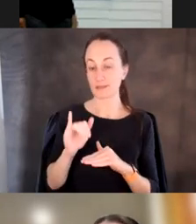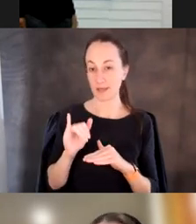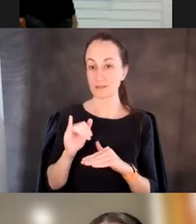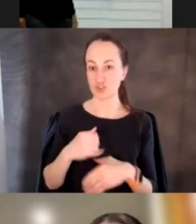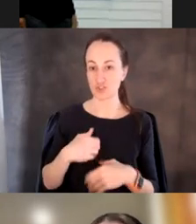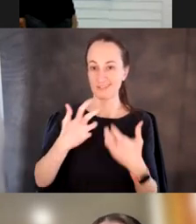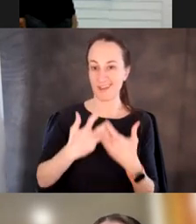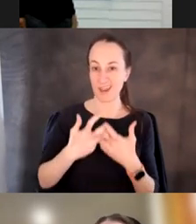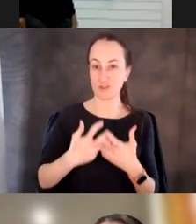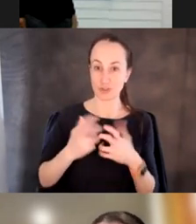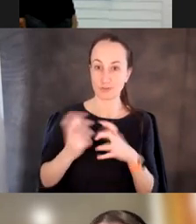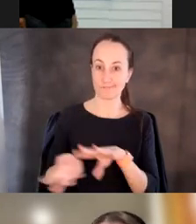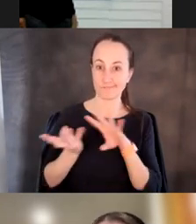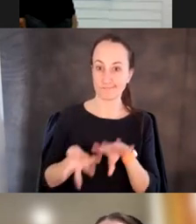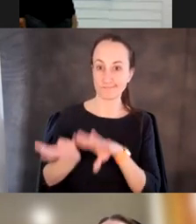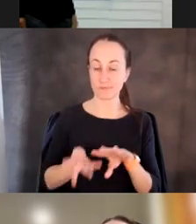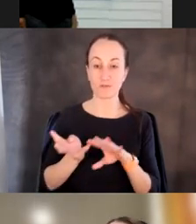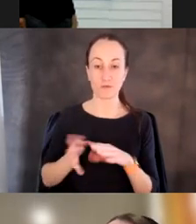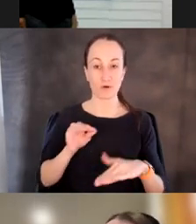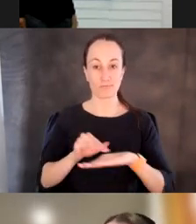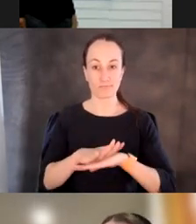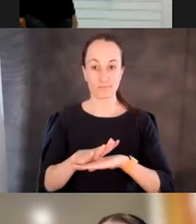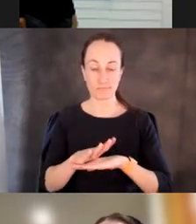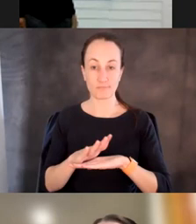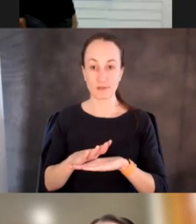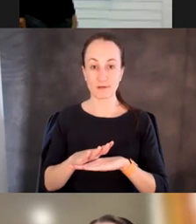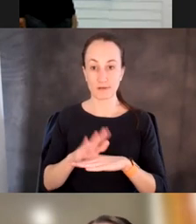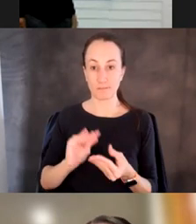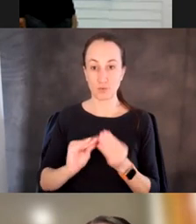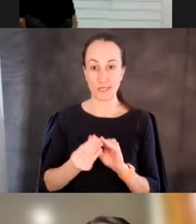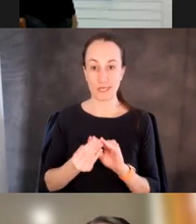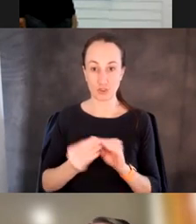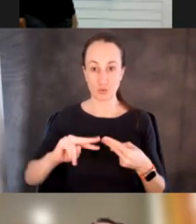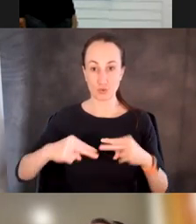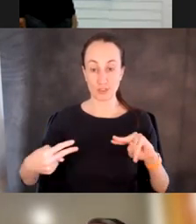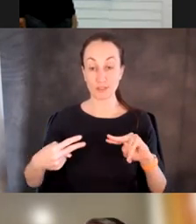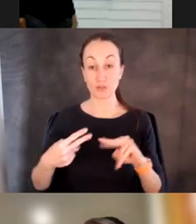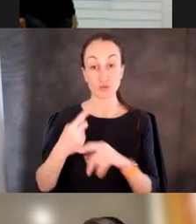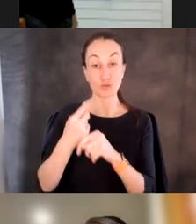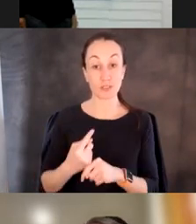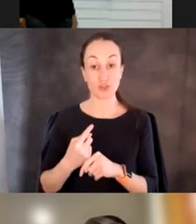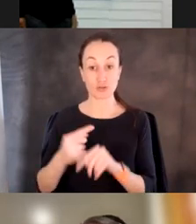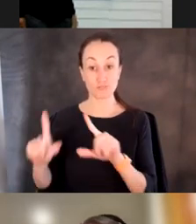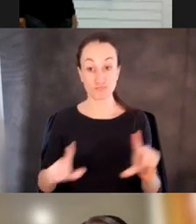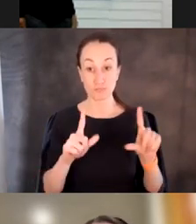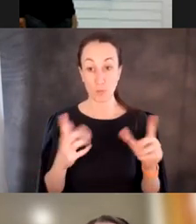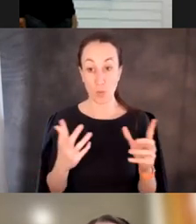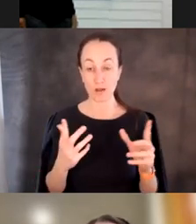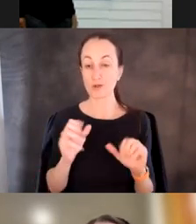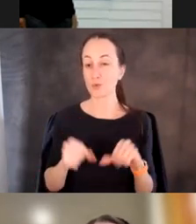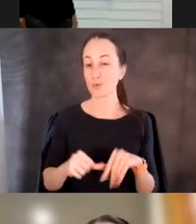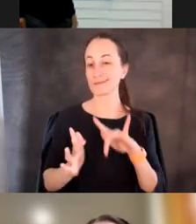for introducing mutations into genes, the traditional view has been that one can just skip,